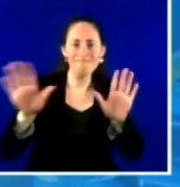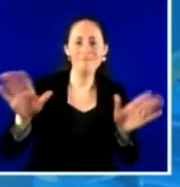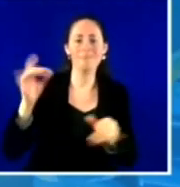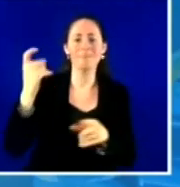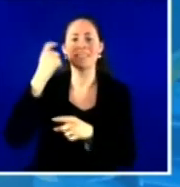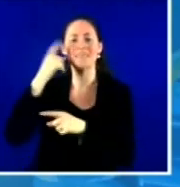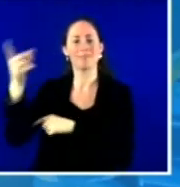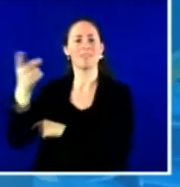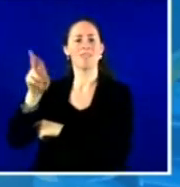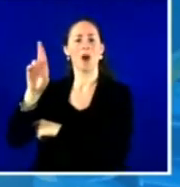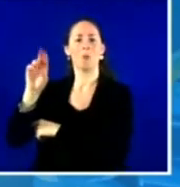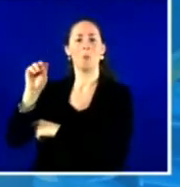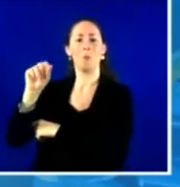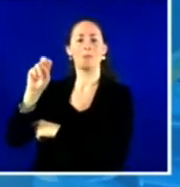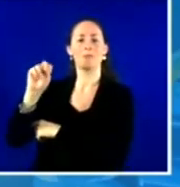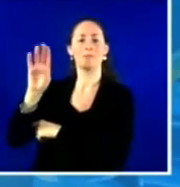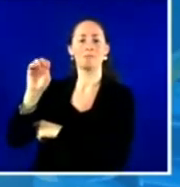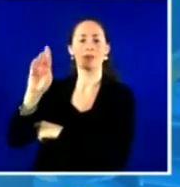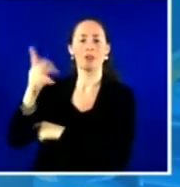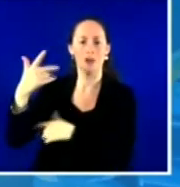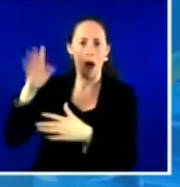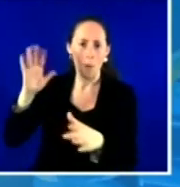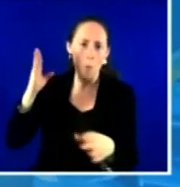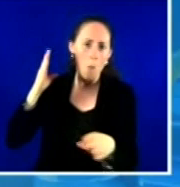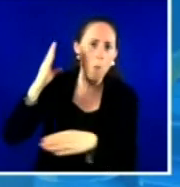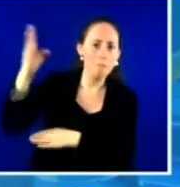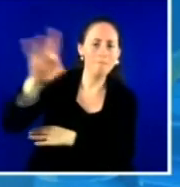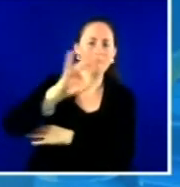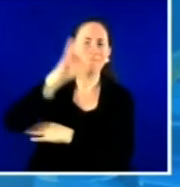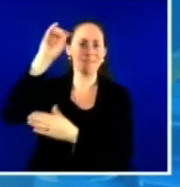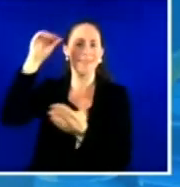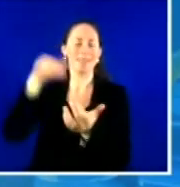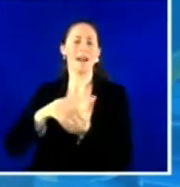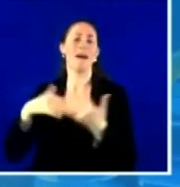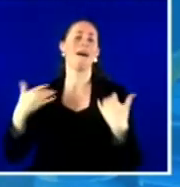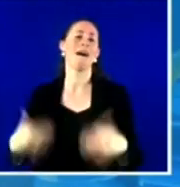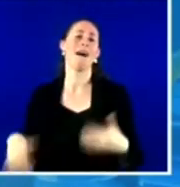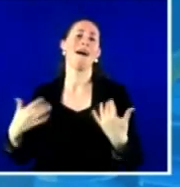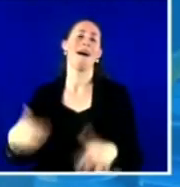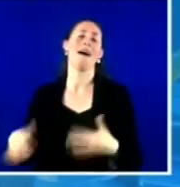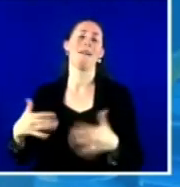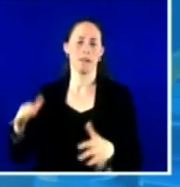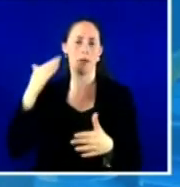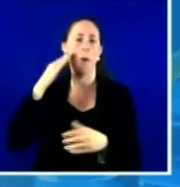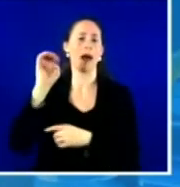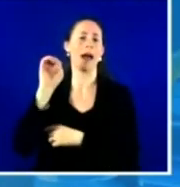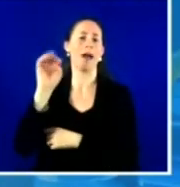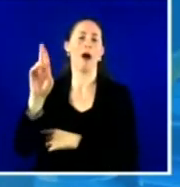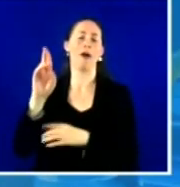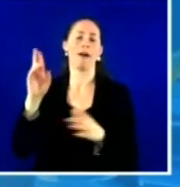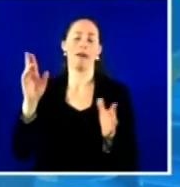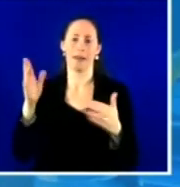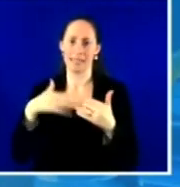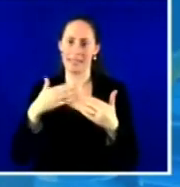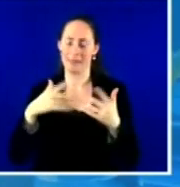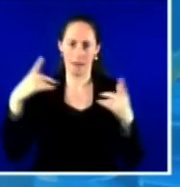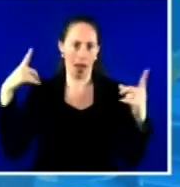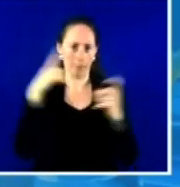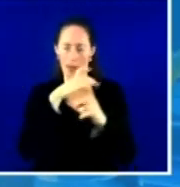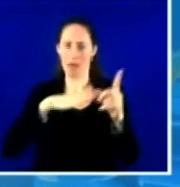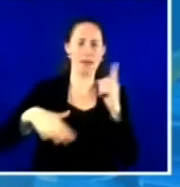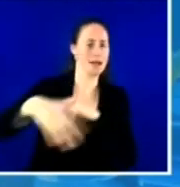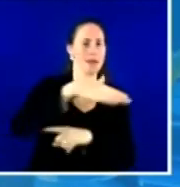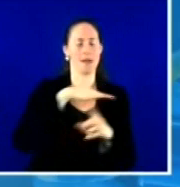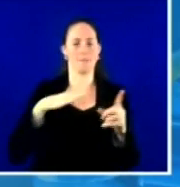know, through a really complex setting like the emergency departments, but using a simple-to-use vaccine, JMJ, that really only requires one